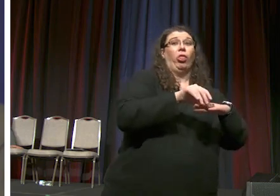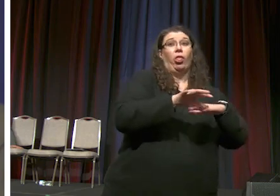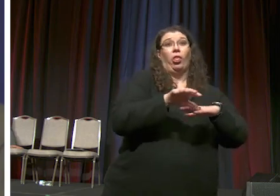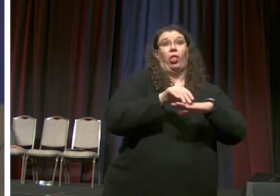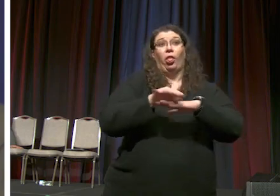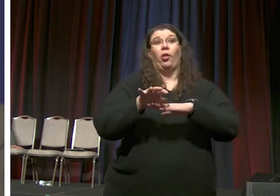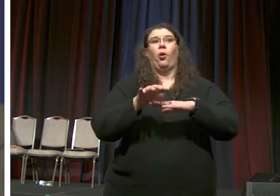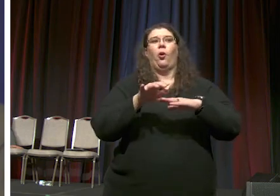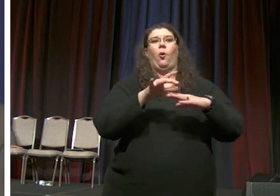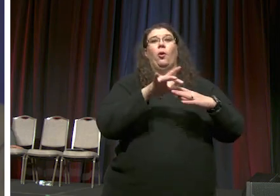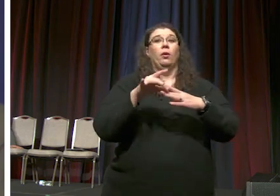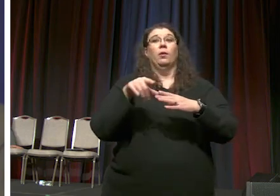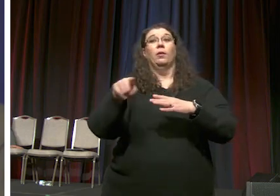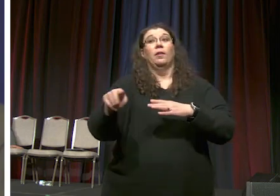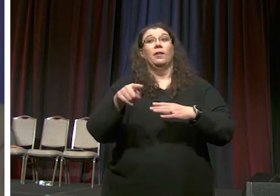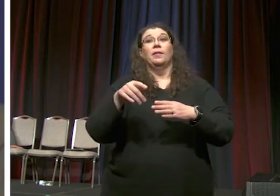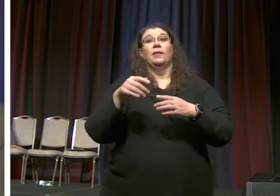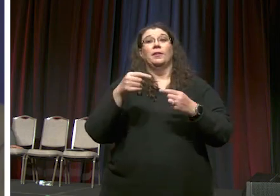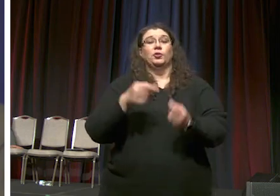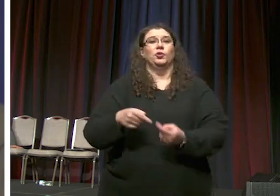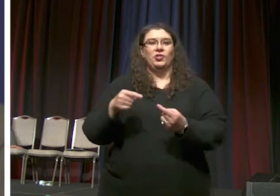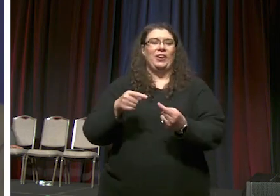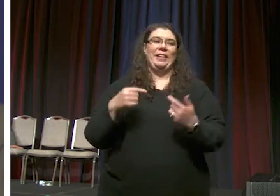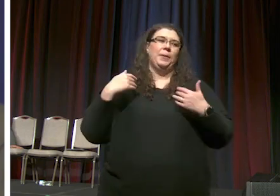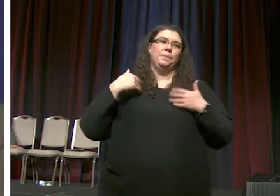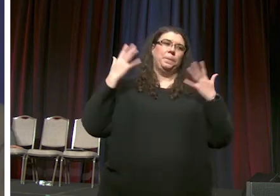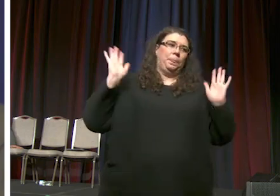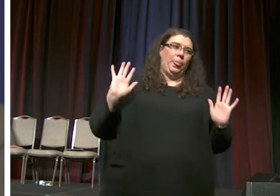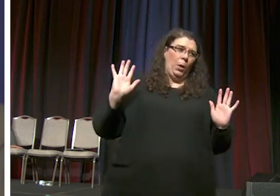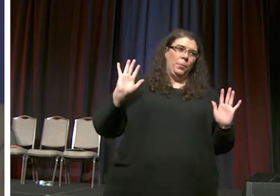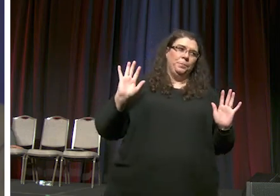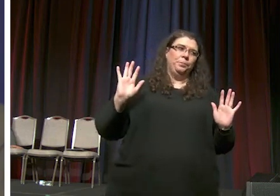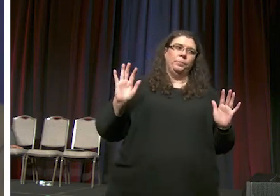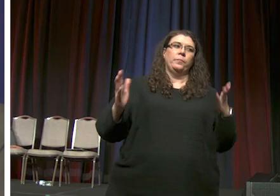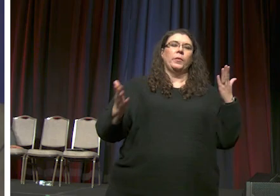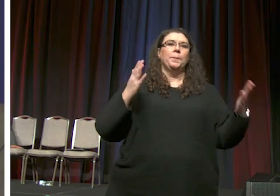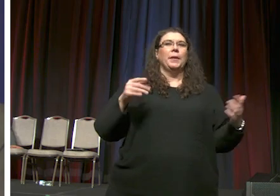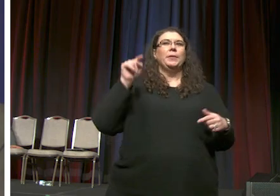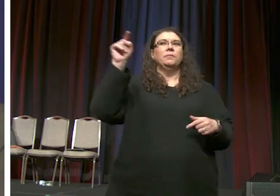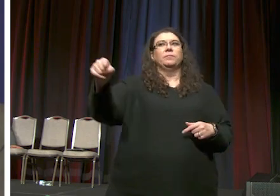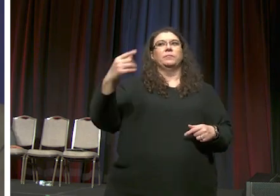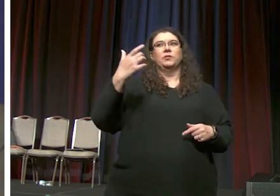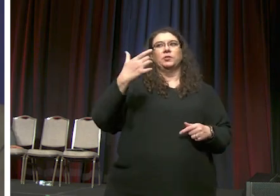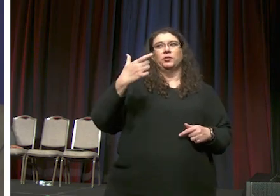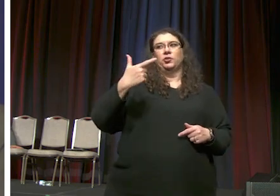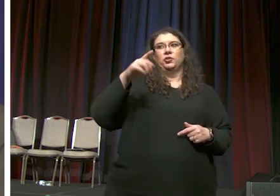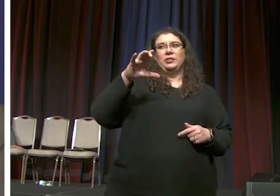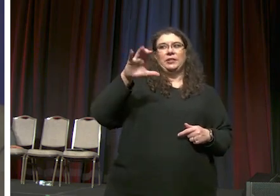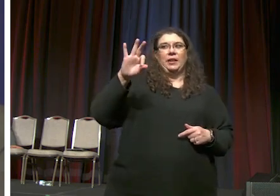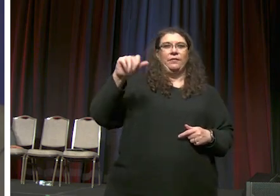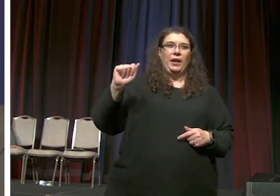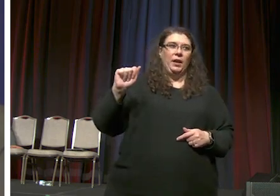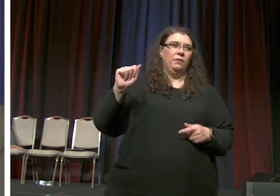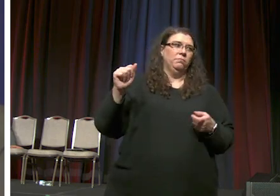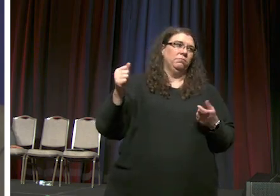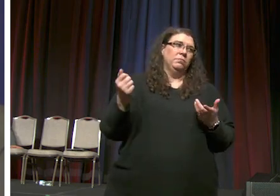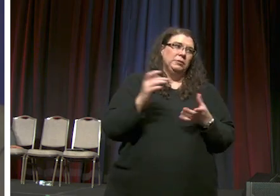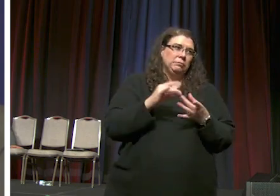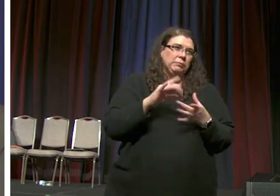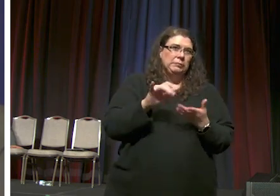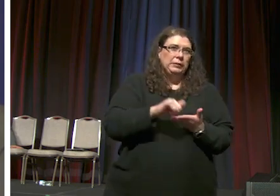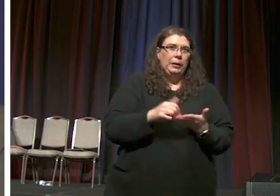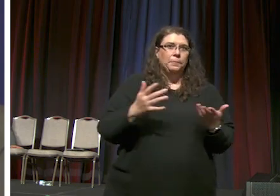create other strains i i can't speak to but perhaps um someone from the general council on finance and administration